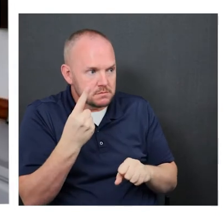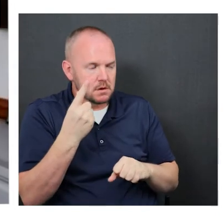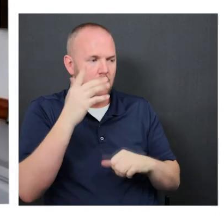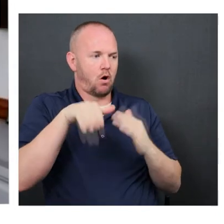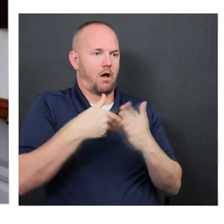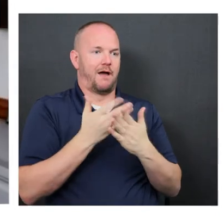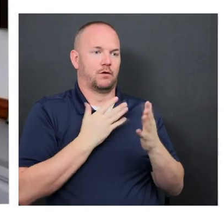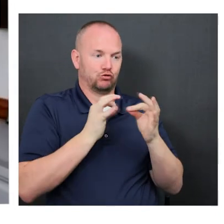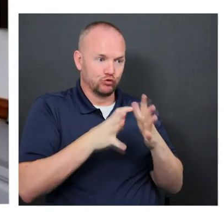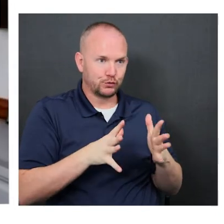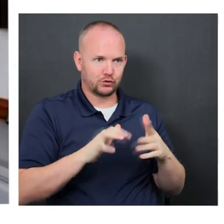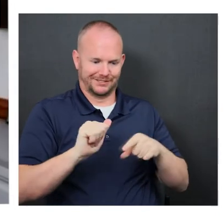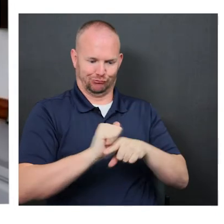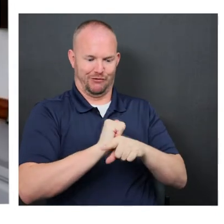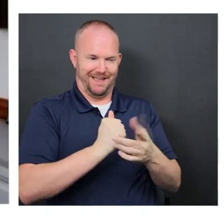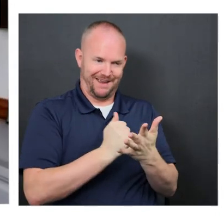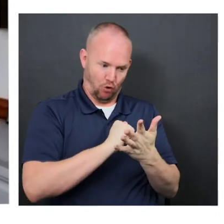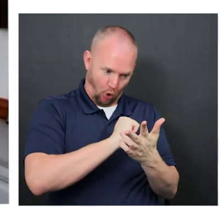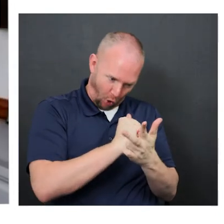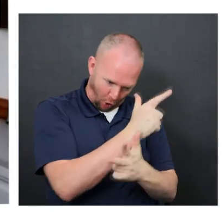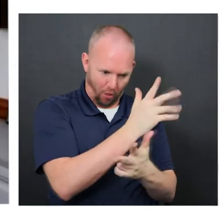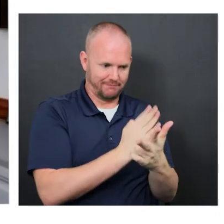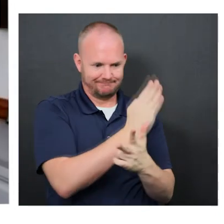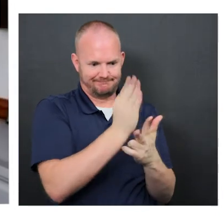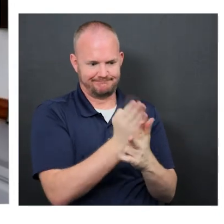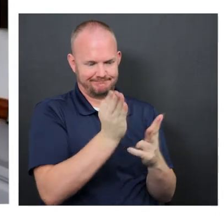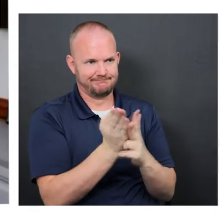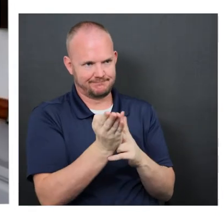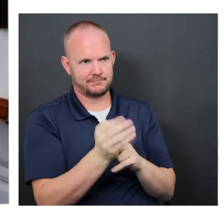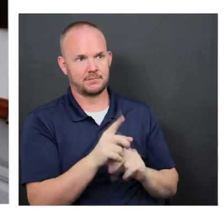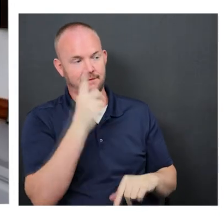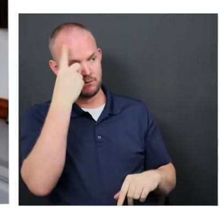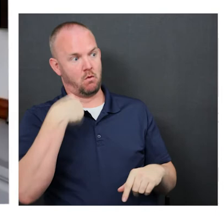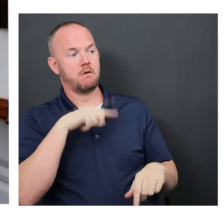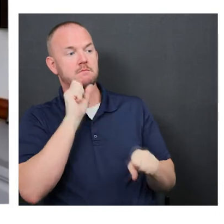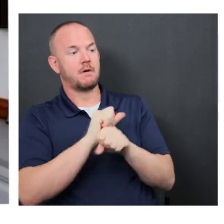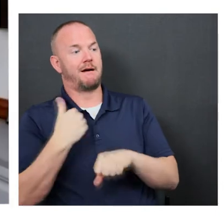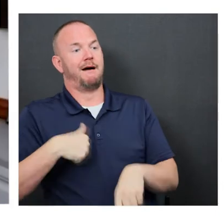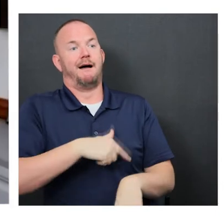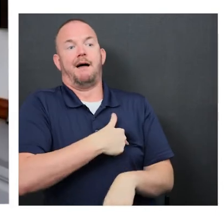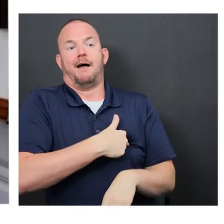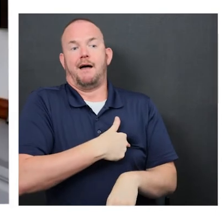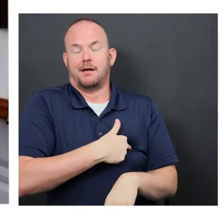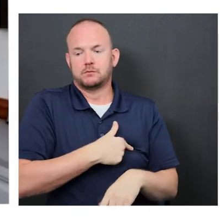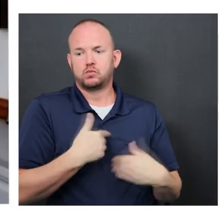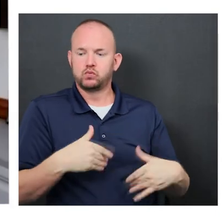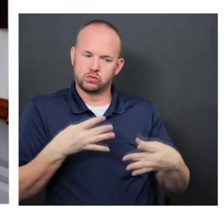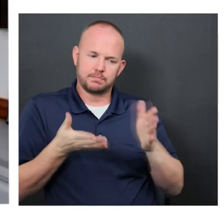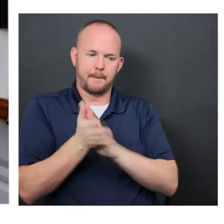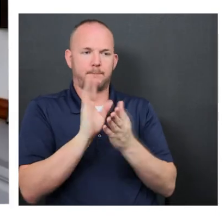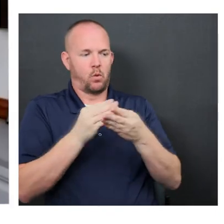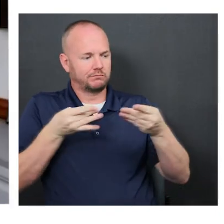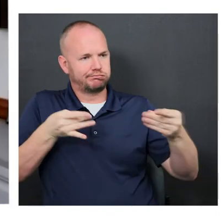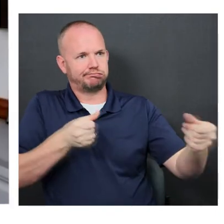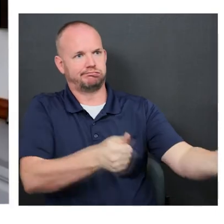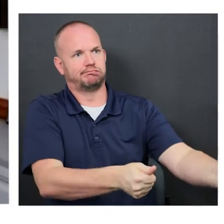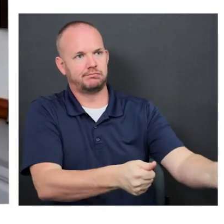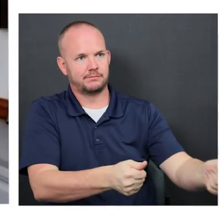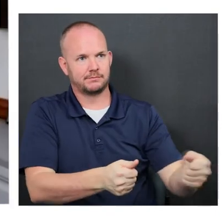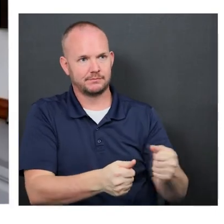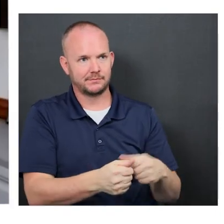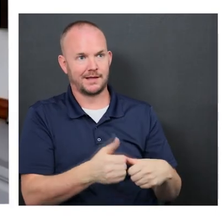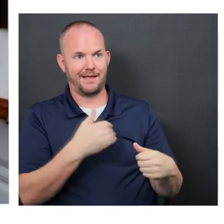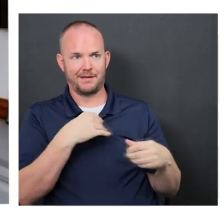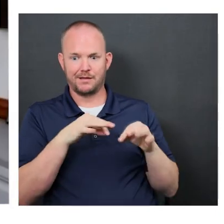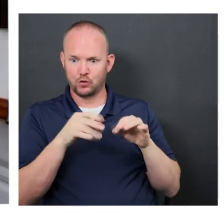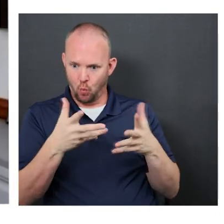interpreters are trained in all three modalities. So to us, it was seamless. And some of them speak four languages, qualified to